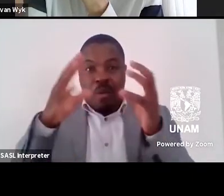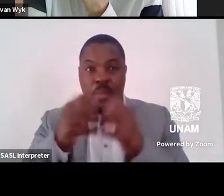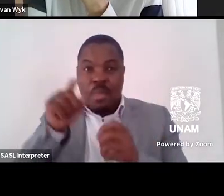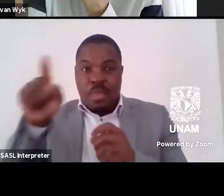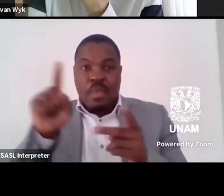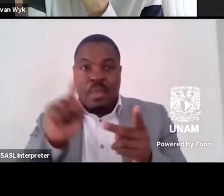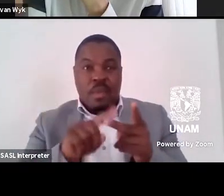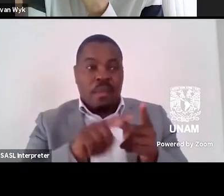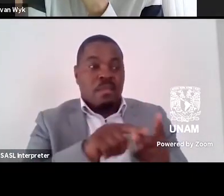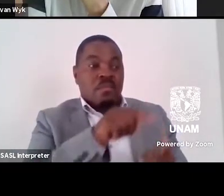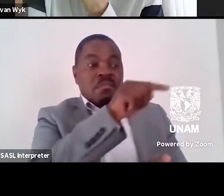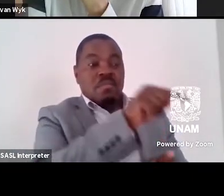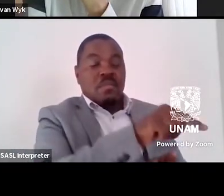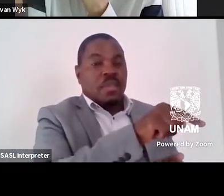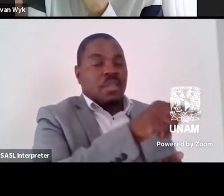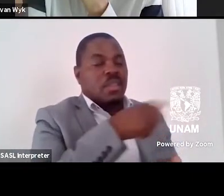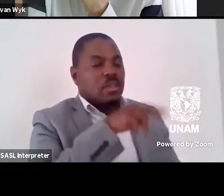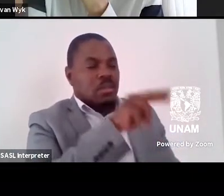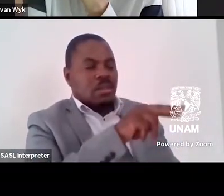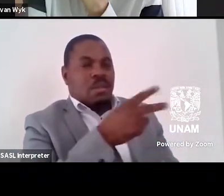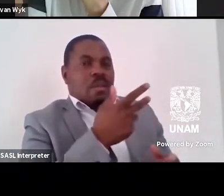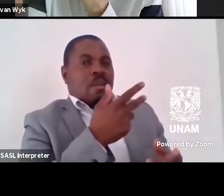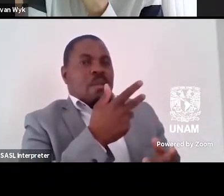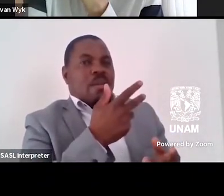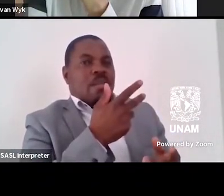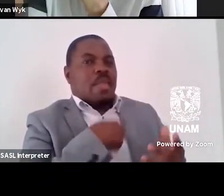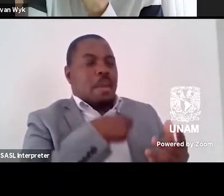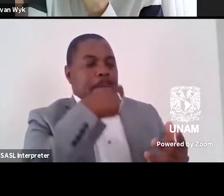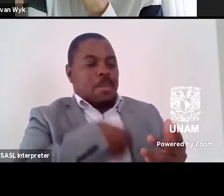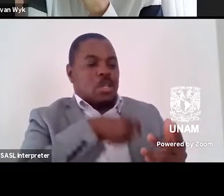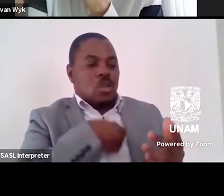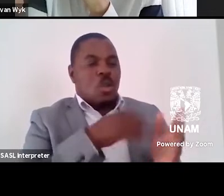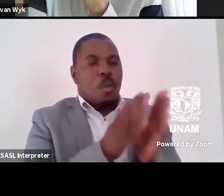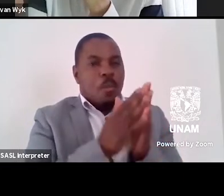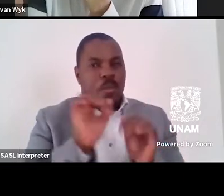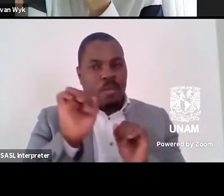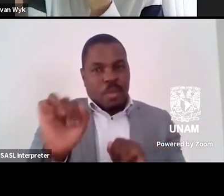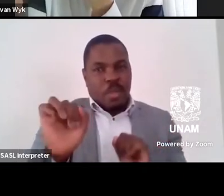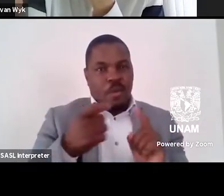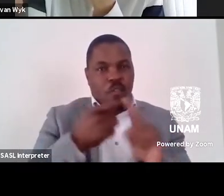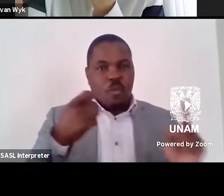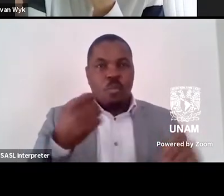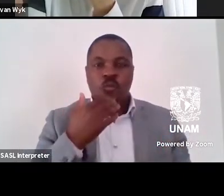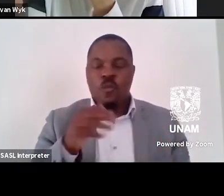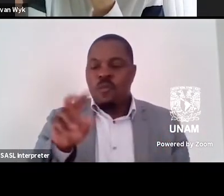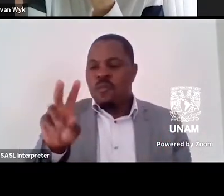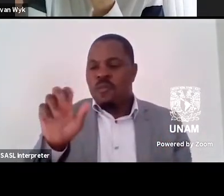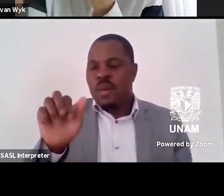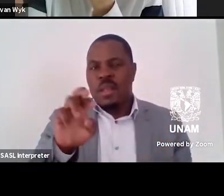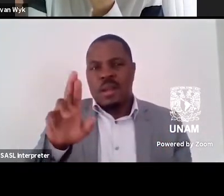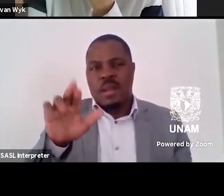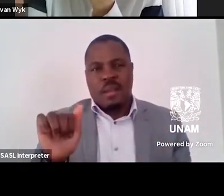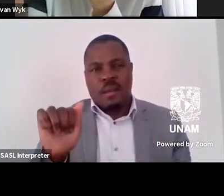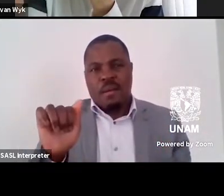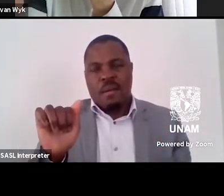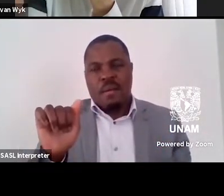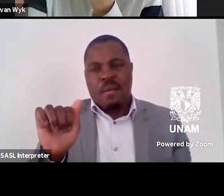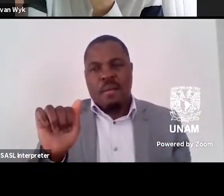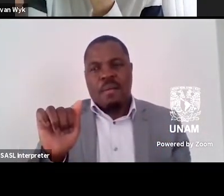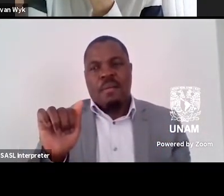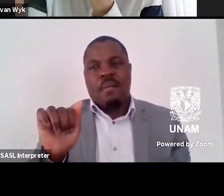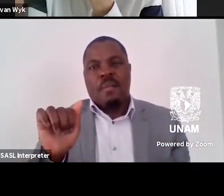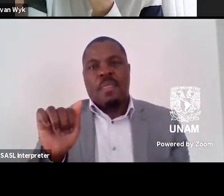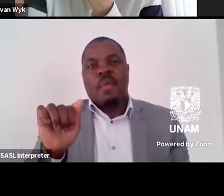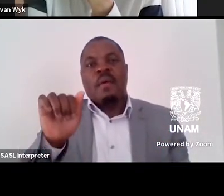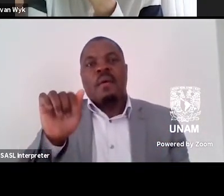landscape and the personal memoir in Lost Children Archive by Valeria Luiselli. Or the popular tale made